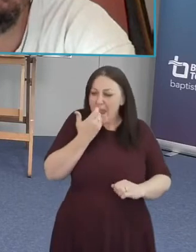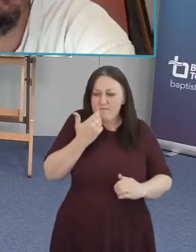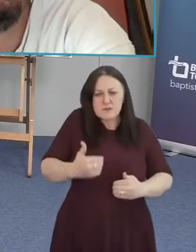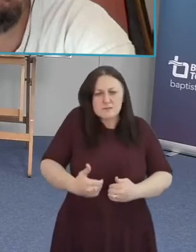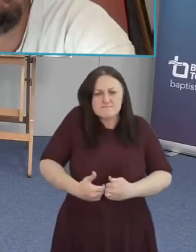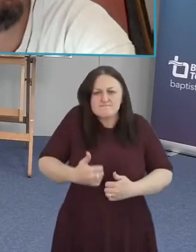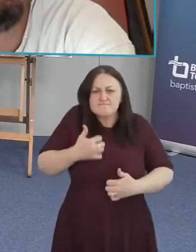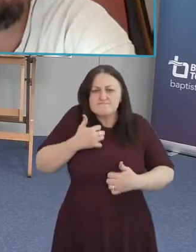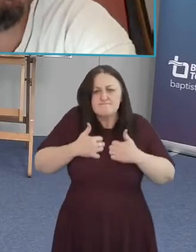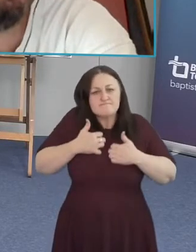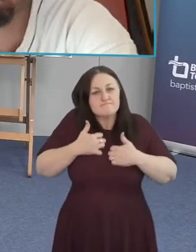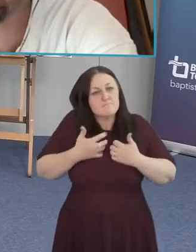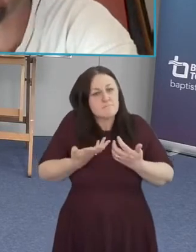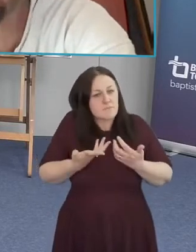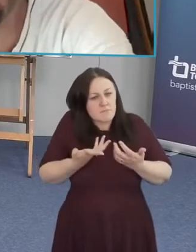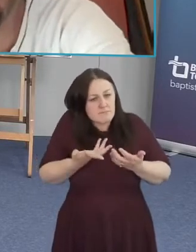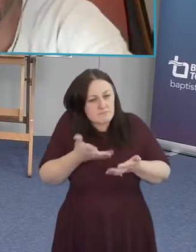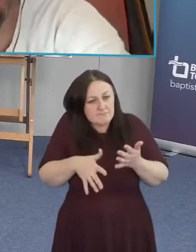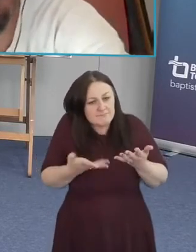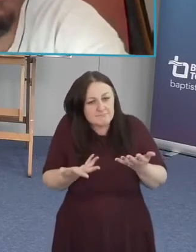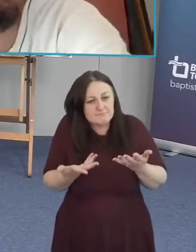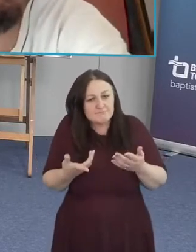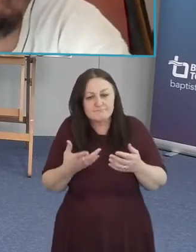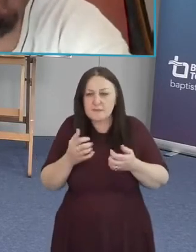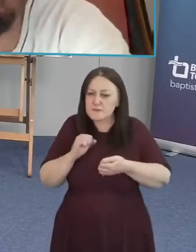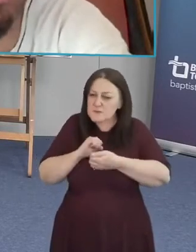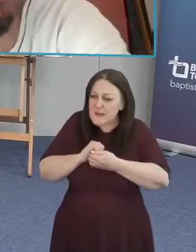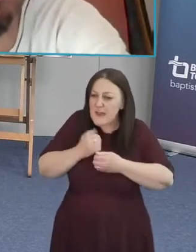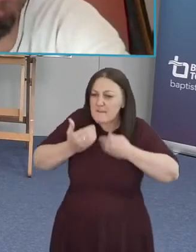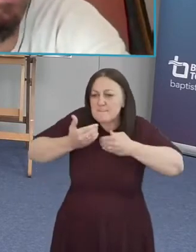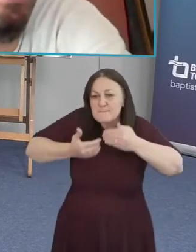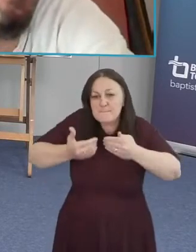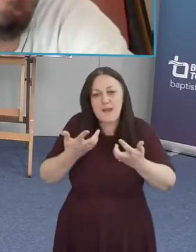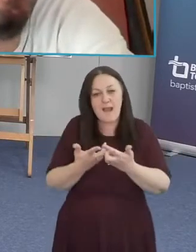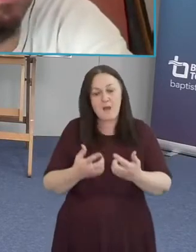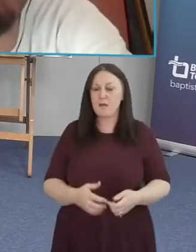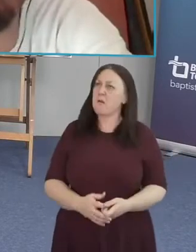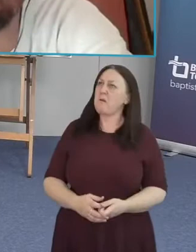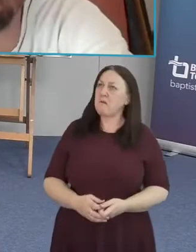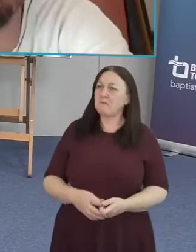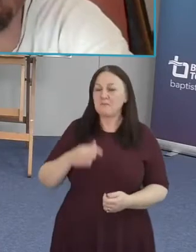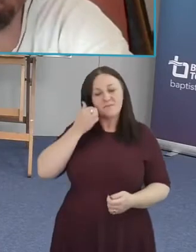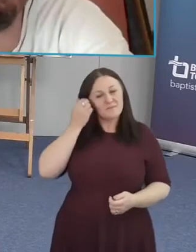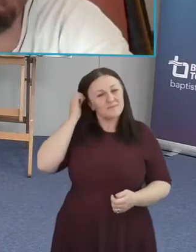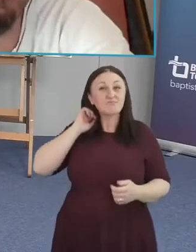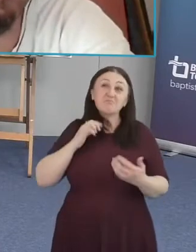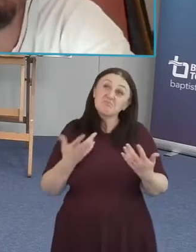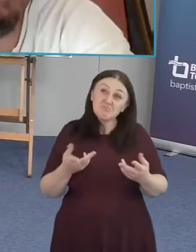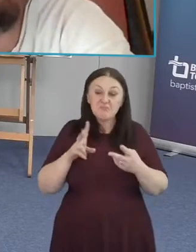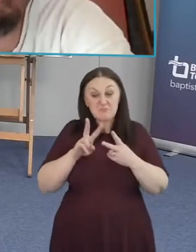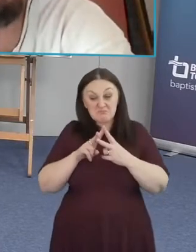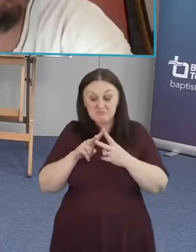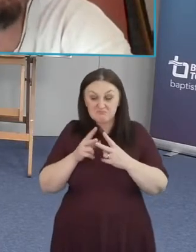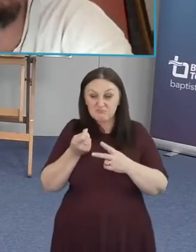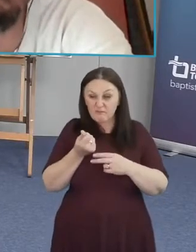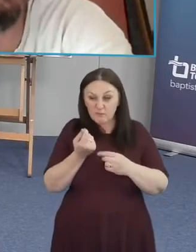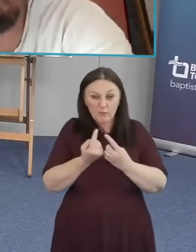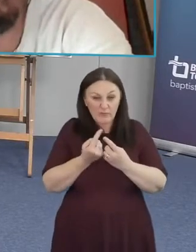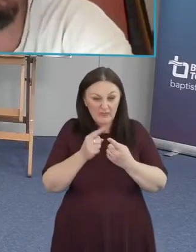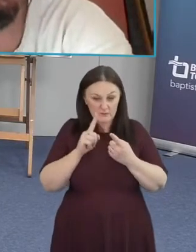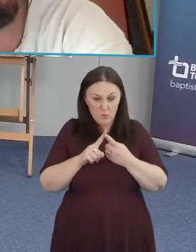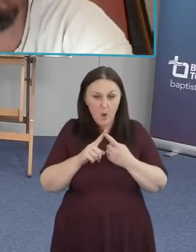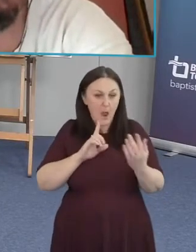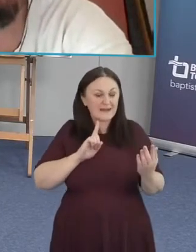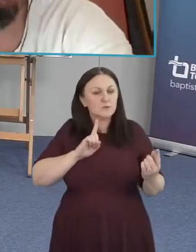oh that's a that's a fun one i i guess a couple of things one is is that proximity